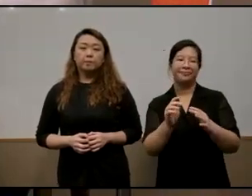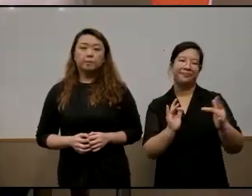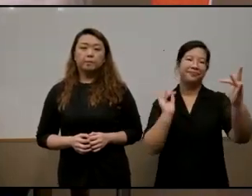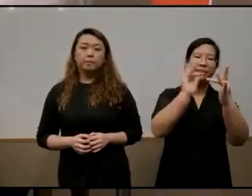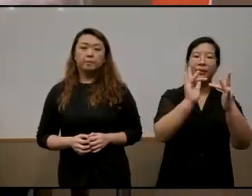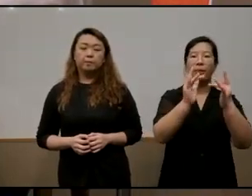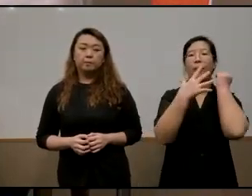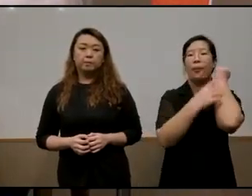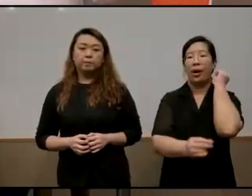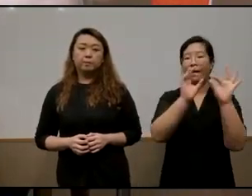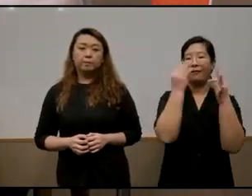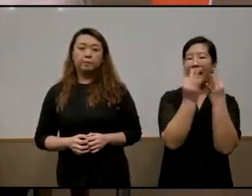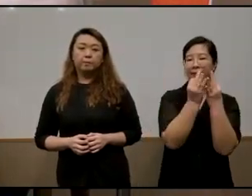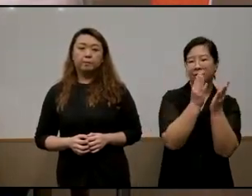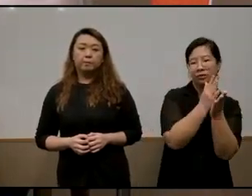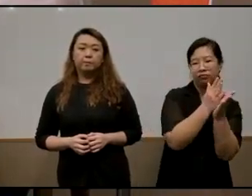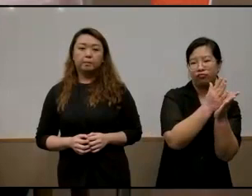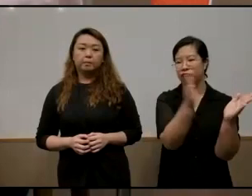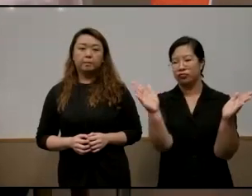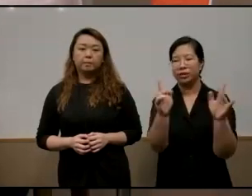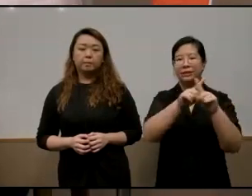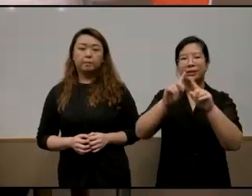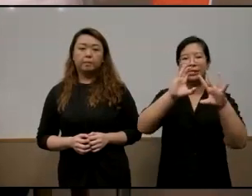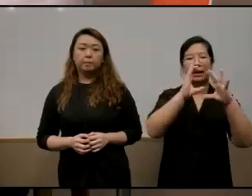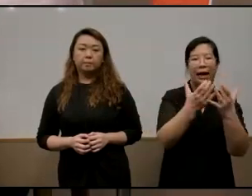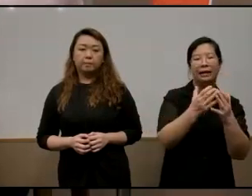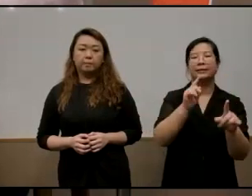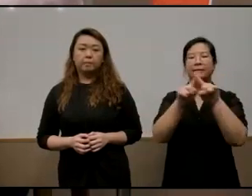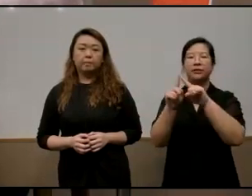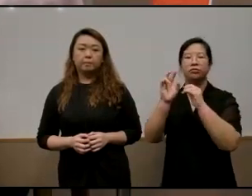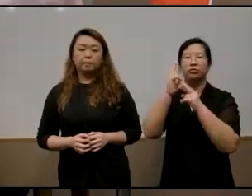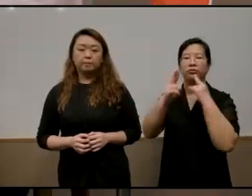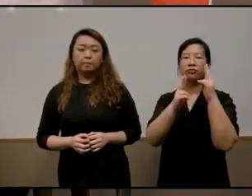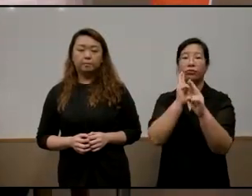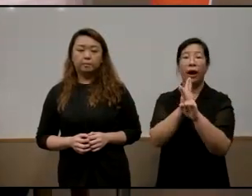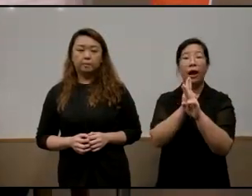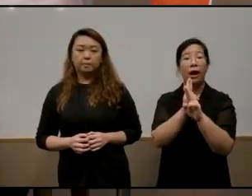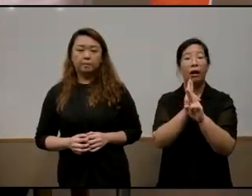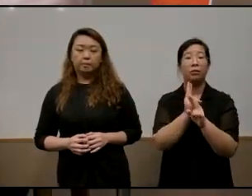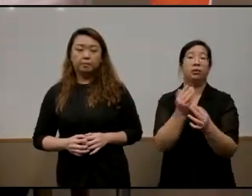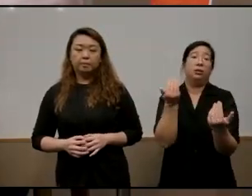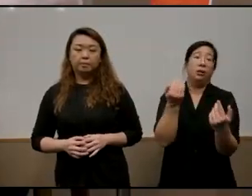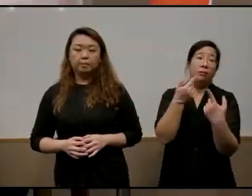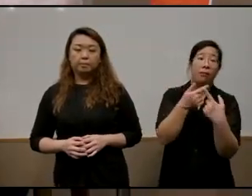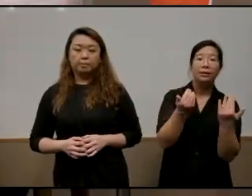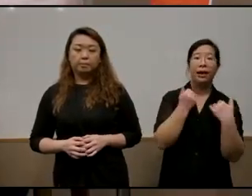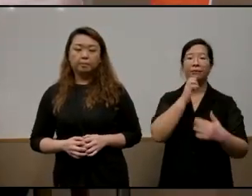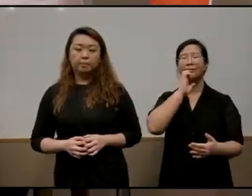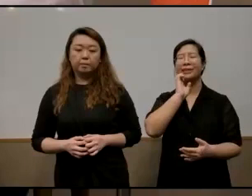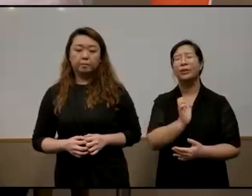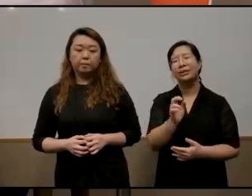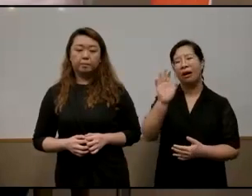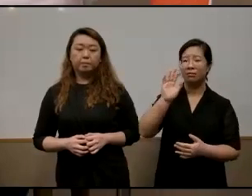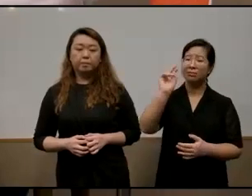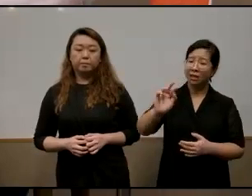families across class across race even the elderlies who need their home to